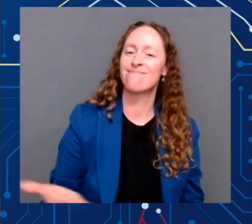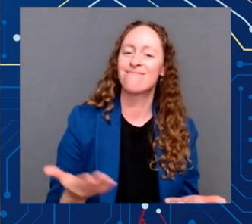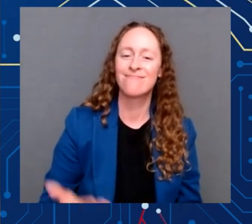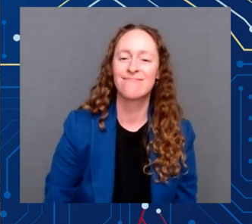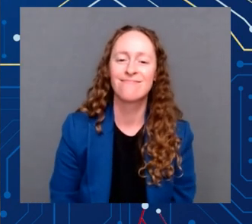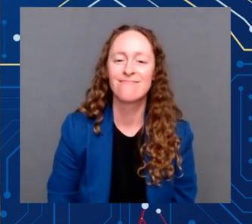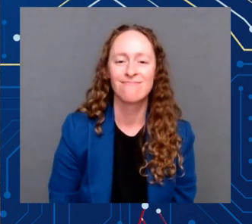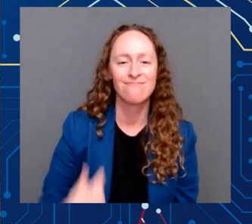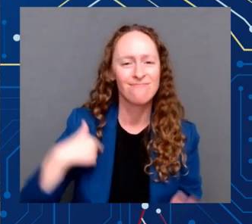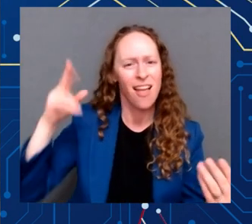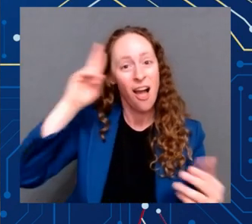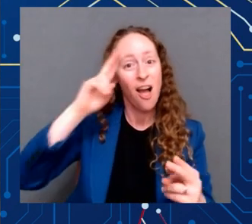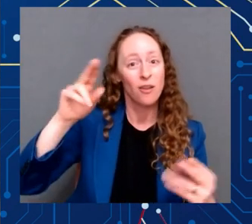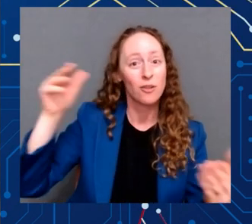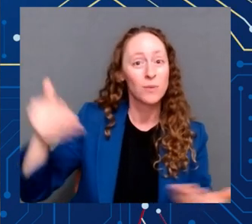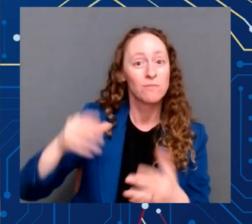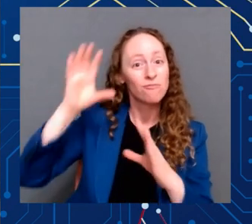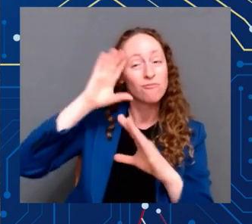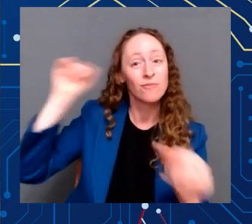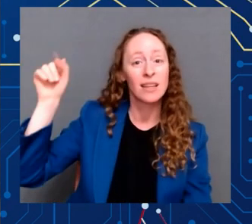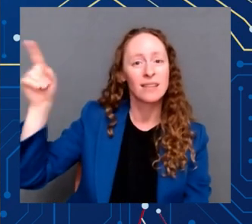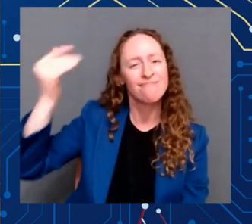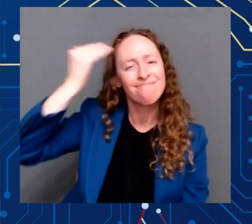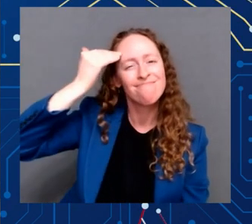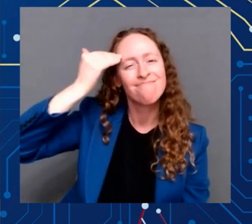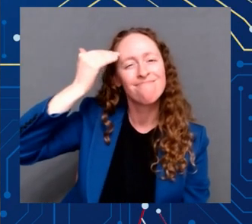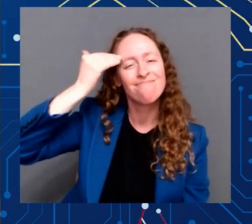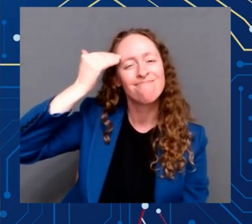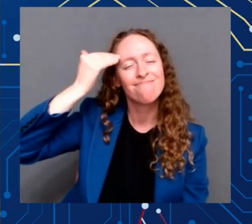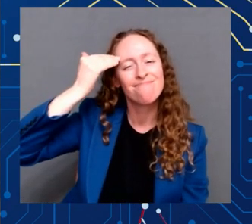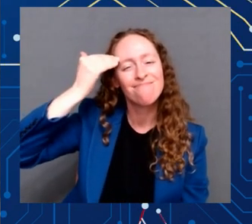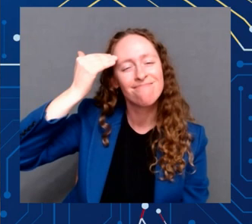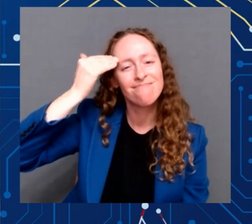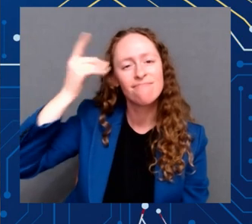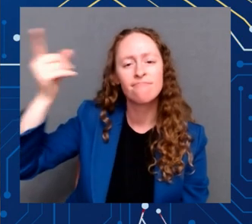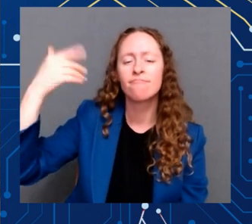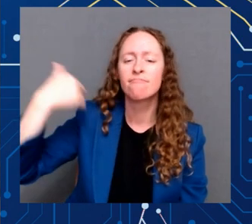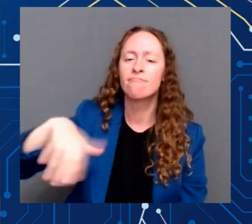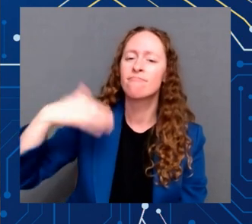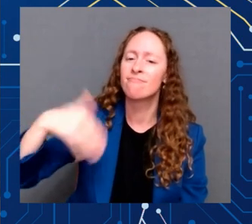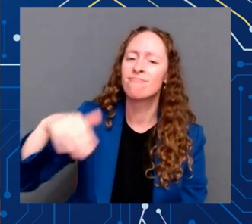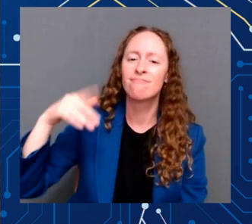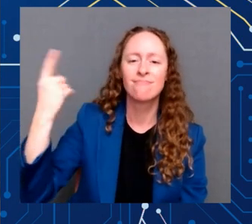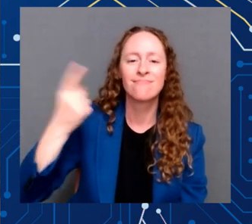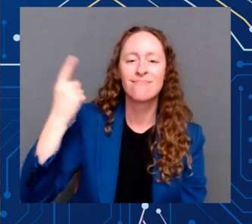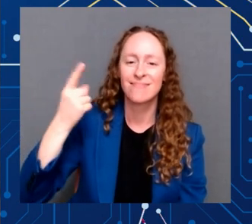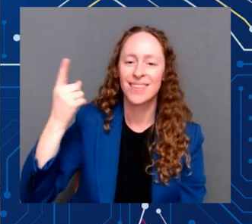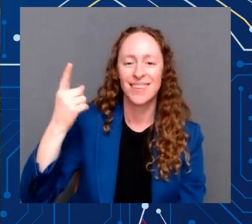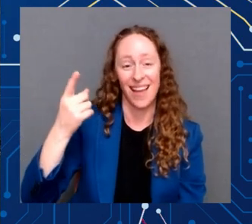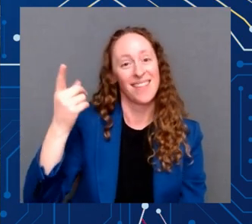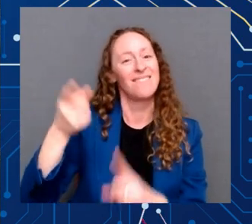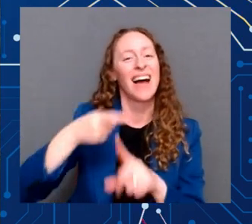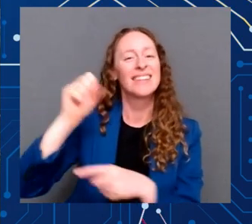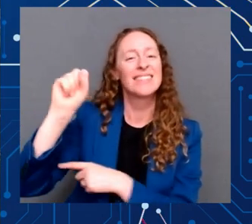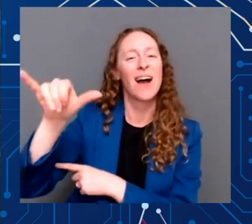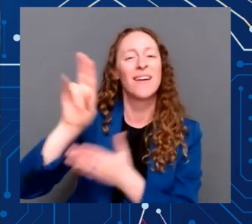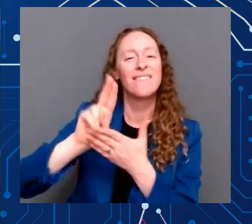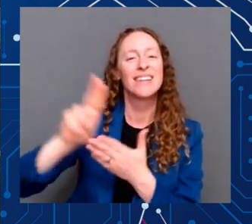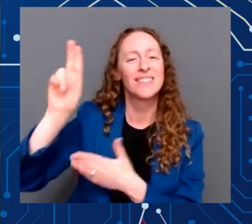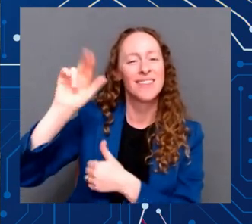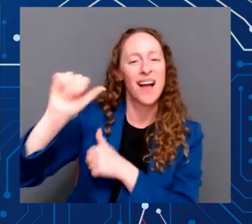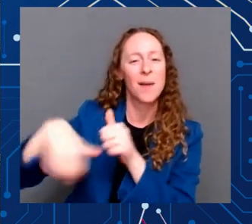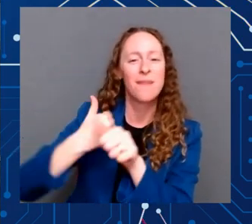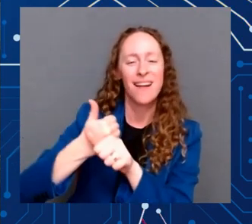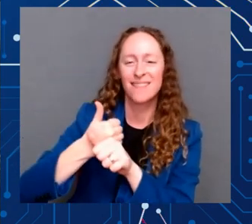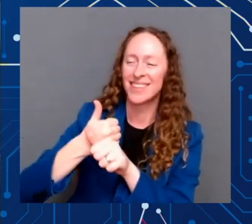Mr. President, from one proud Syracuse University alumnus to another, thank you for your leadership. Thank